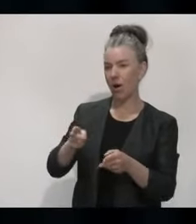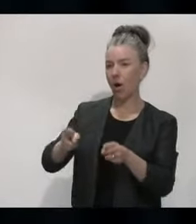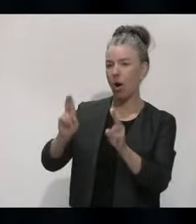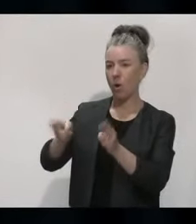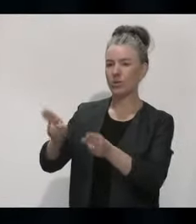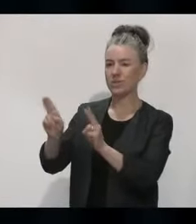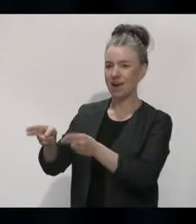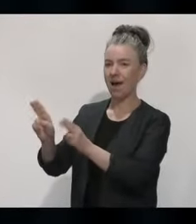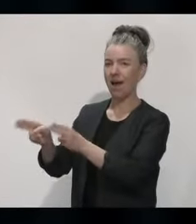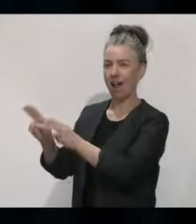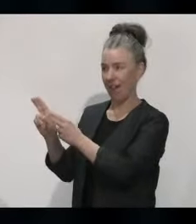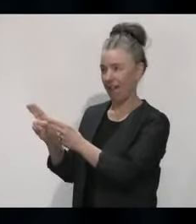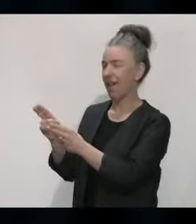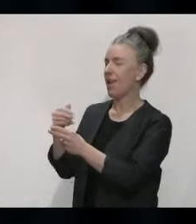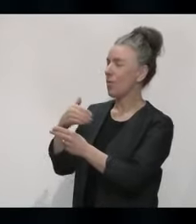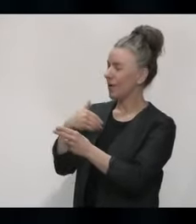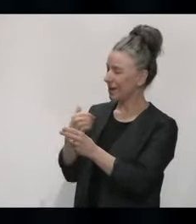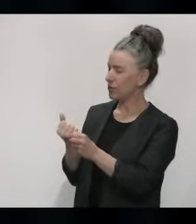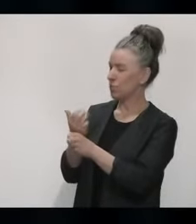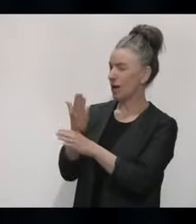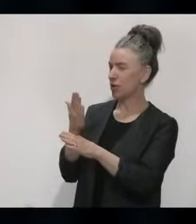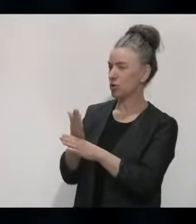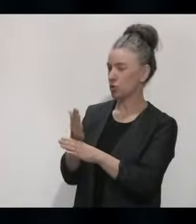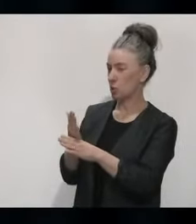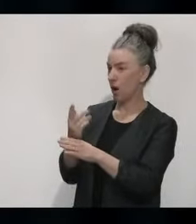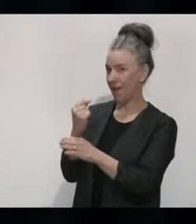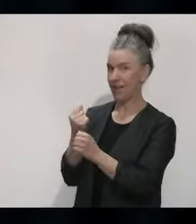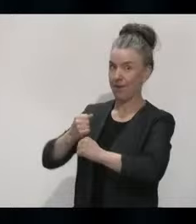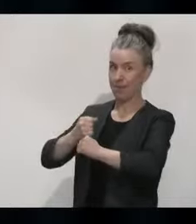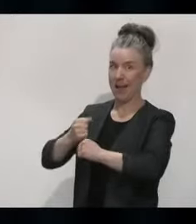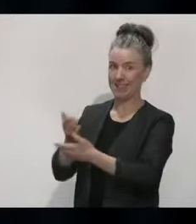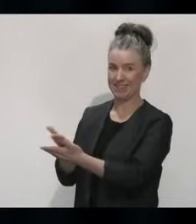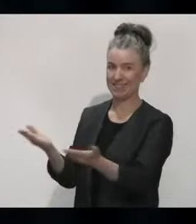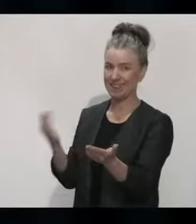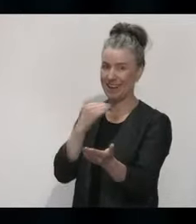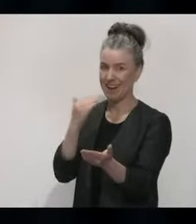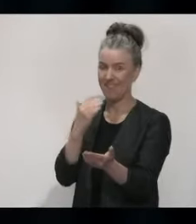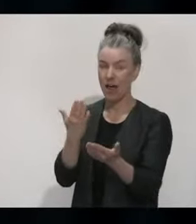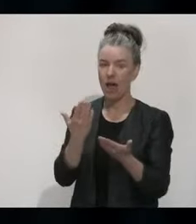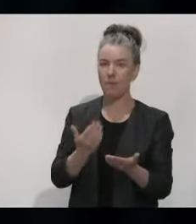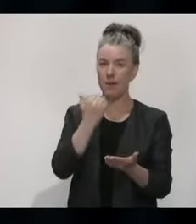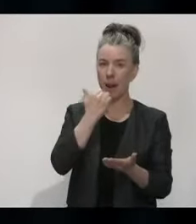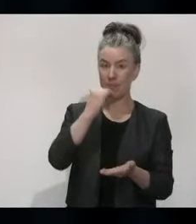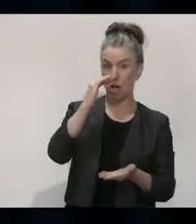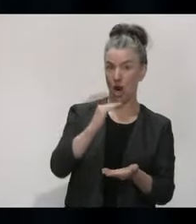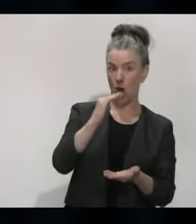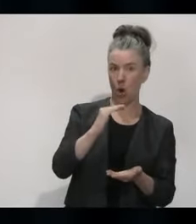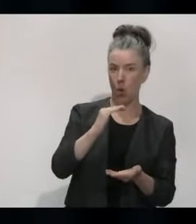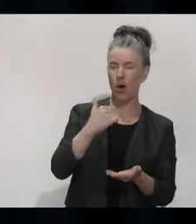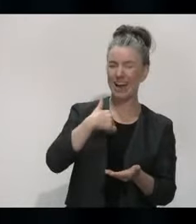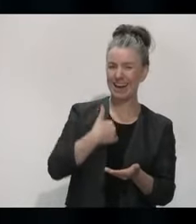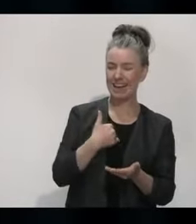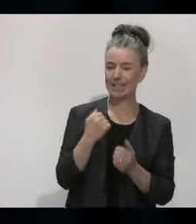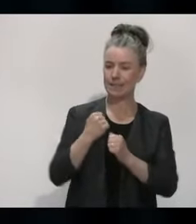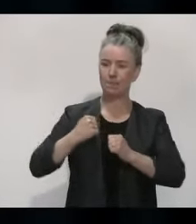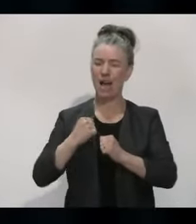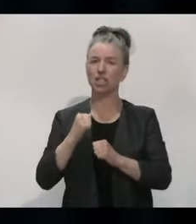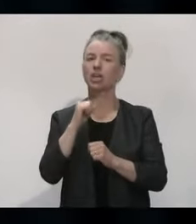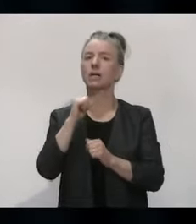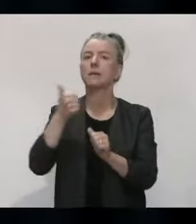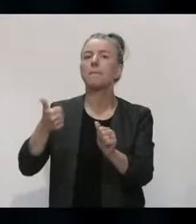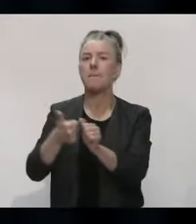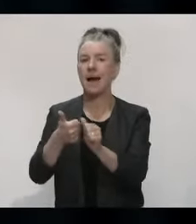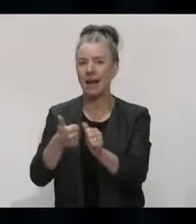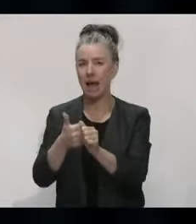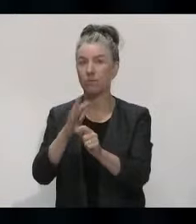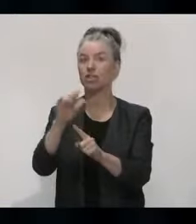our isolation facilities. And so we're running it slightly below capacity. We leave a bit of a buffer in place